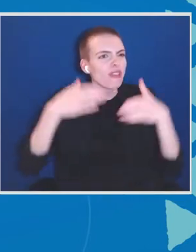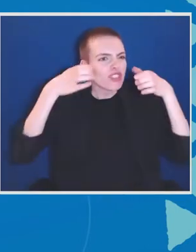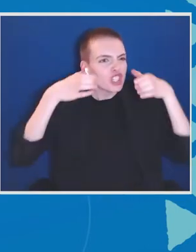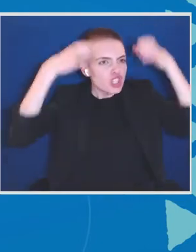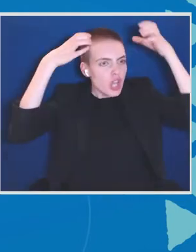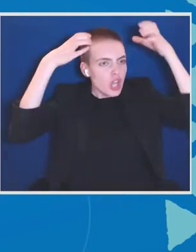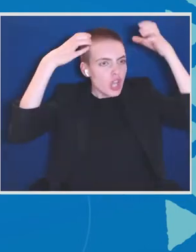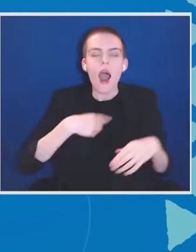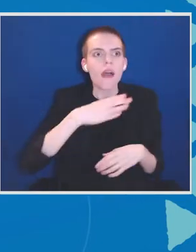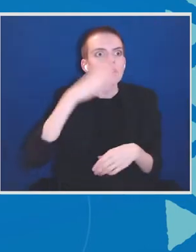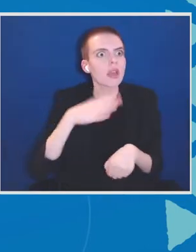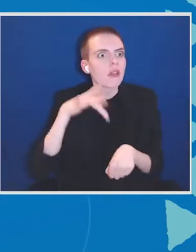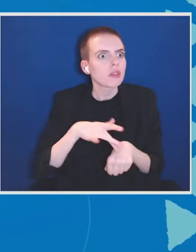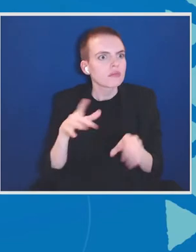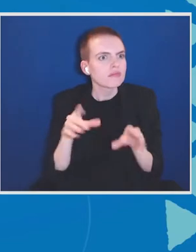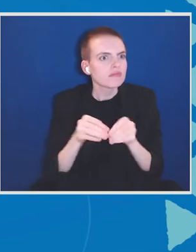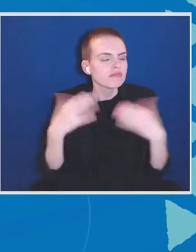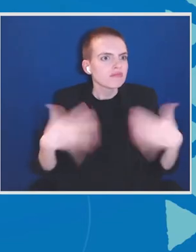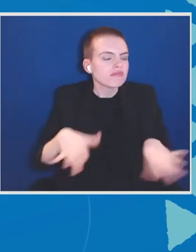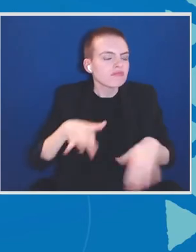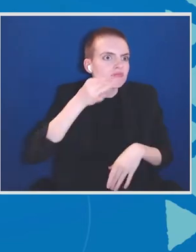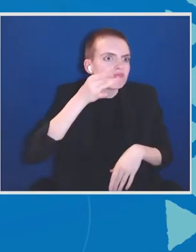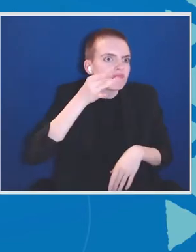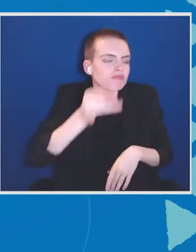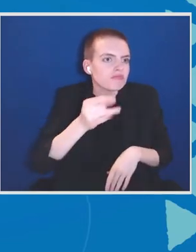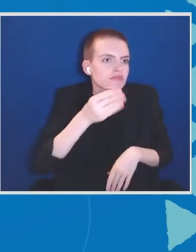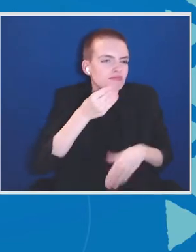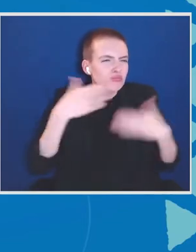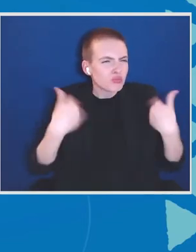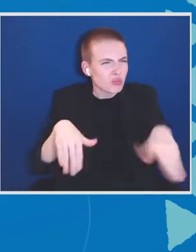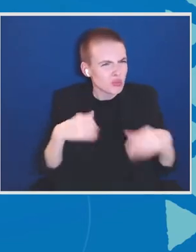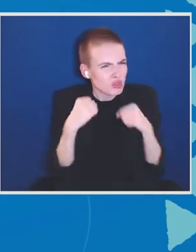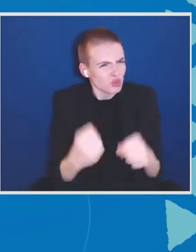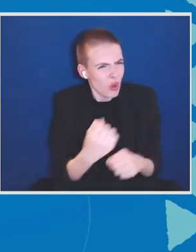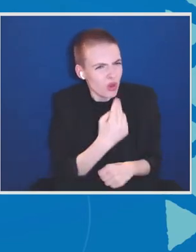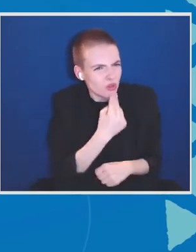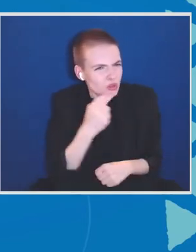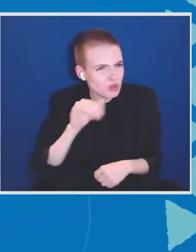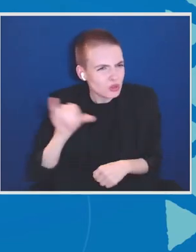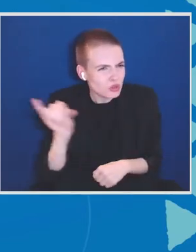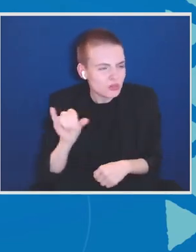delicious and nutritious food, so thank you all those who helped prepare it.